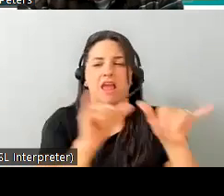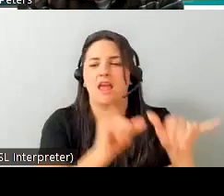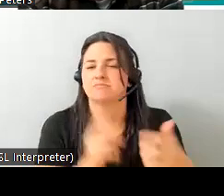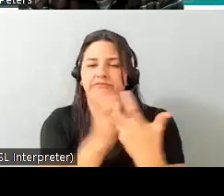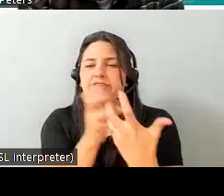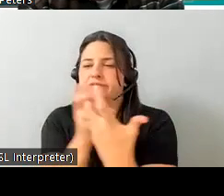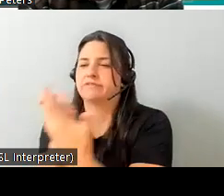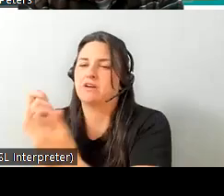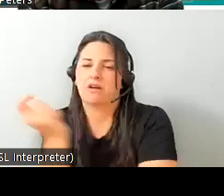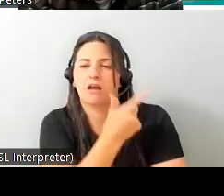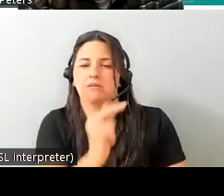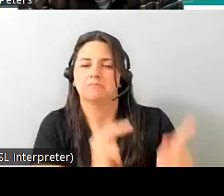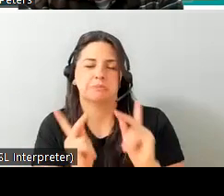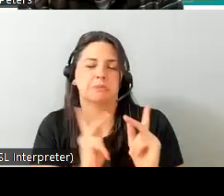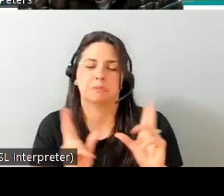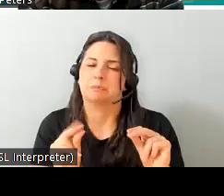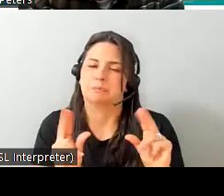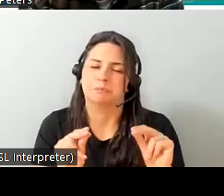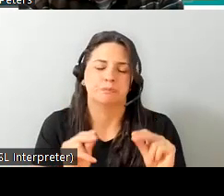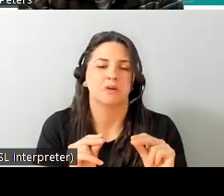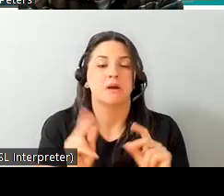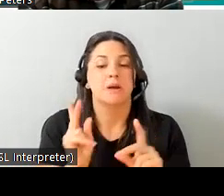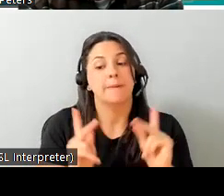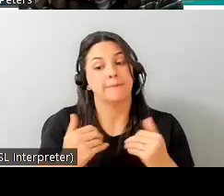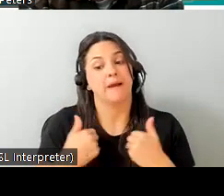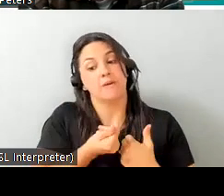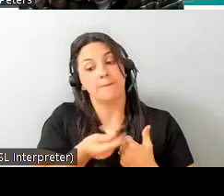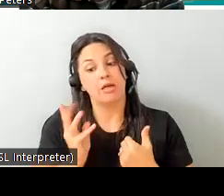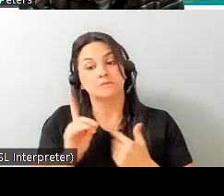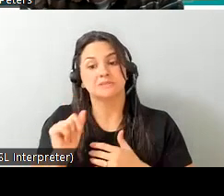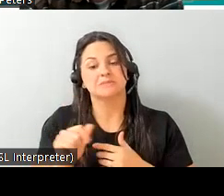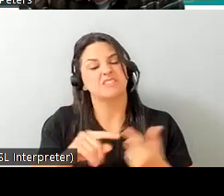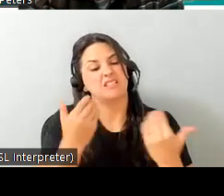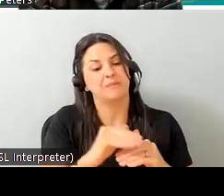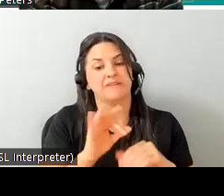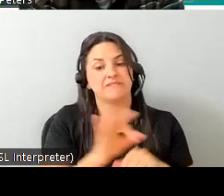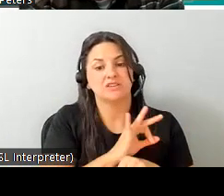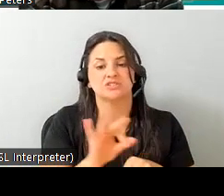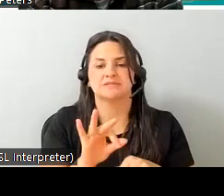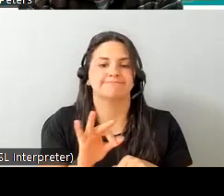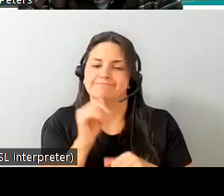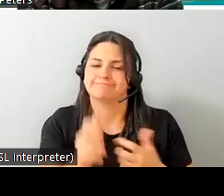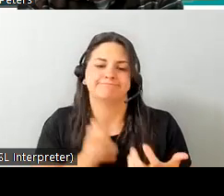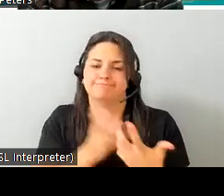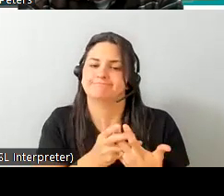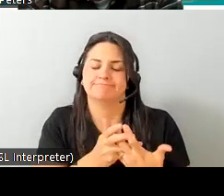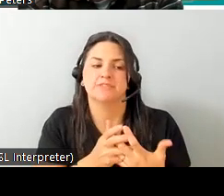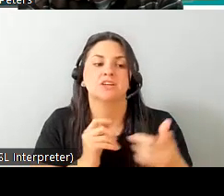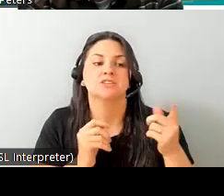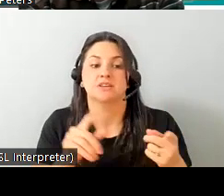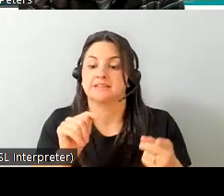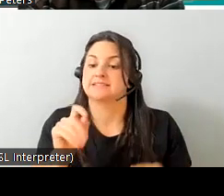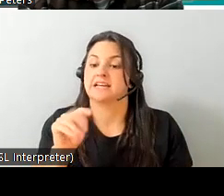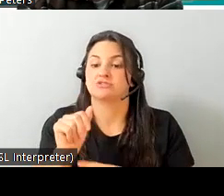adapts to the needs of users with multiple disabilities or limited function so this is a problem we at the tetra society